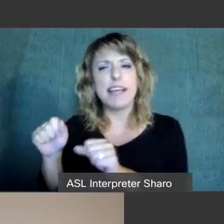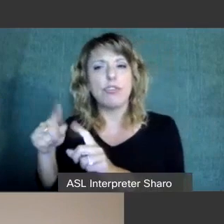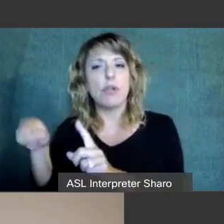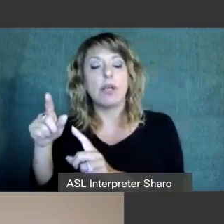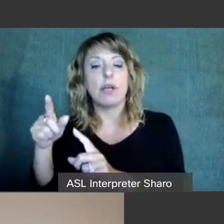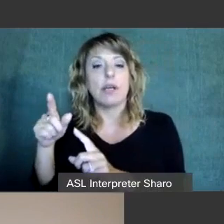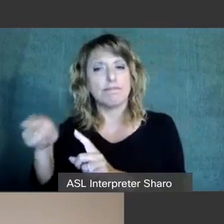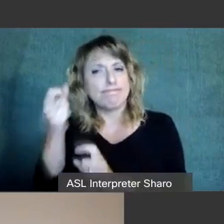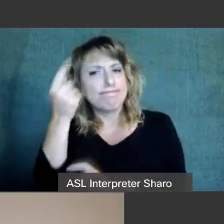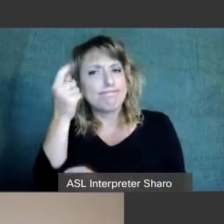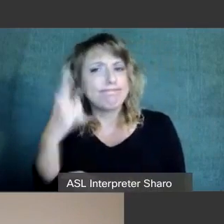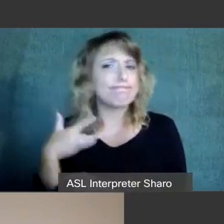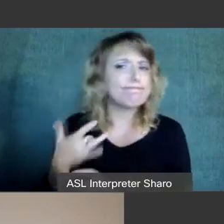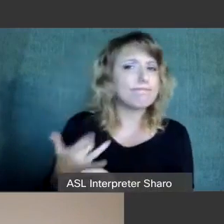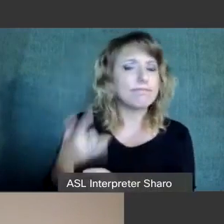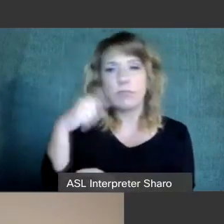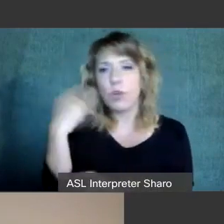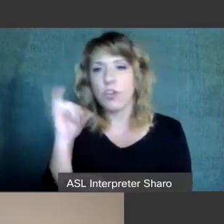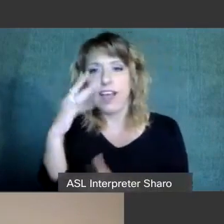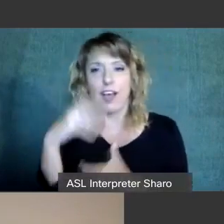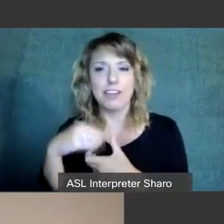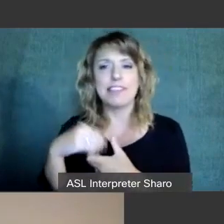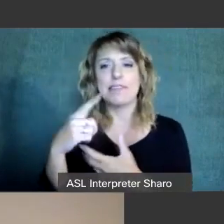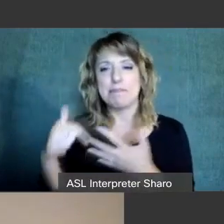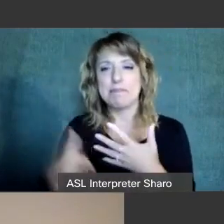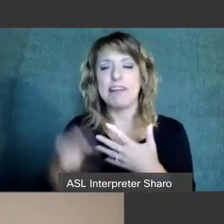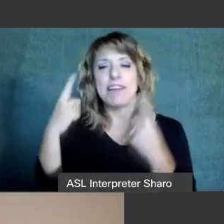traits of autism and effective methods of communication.